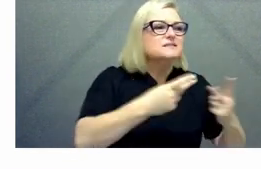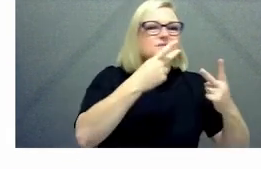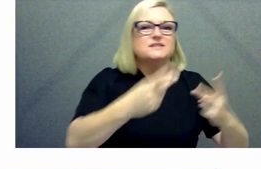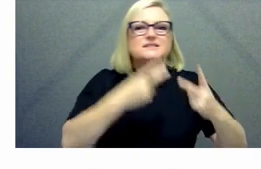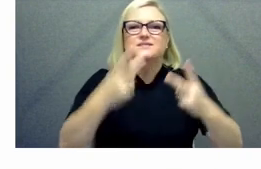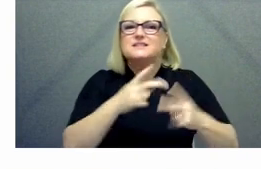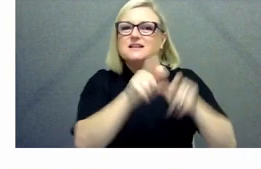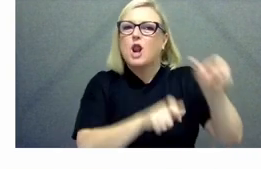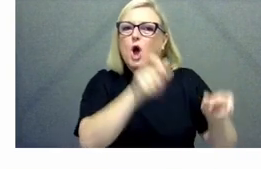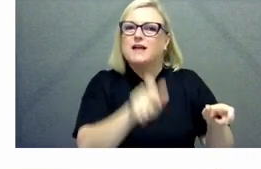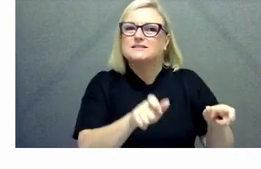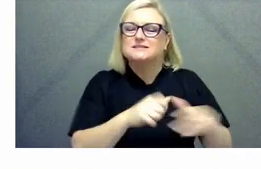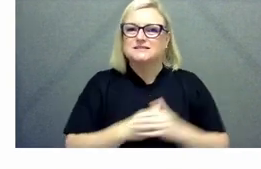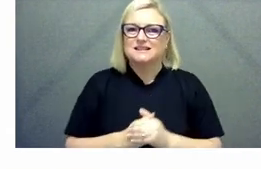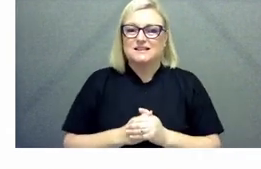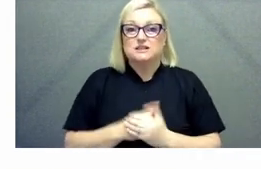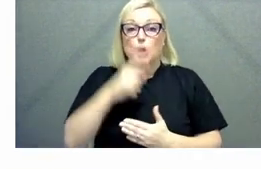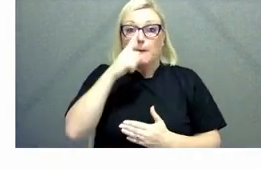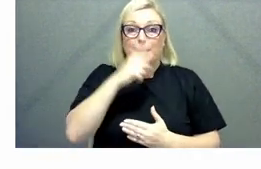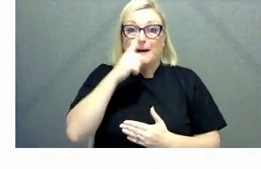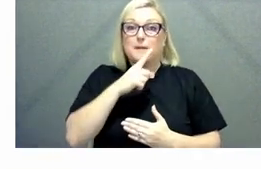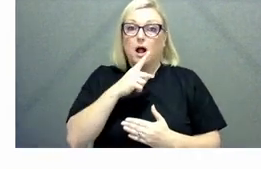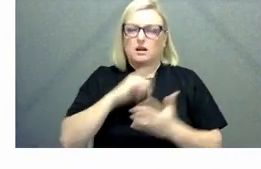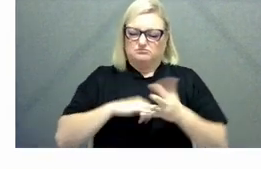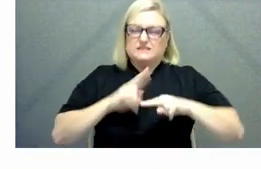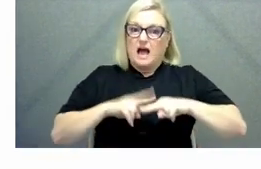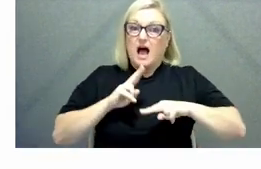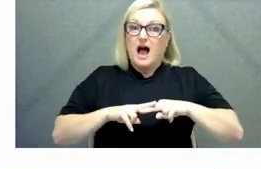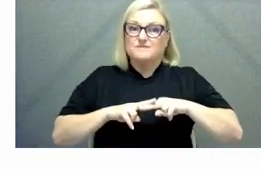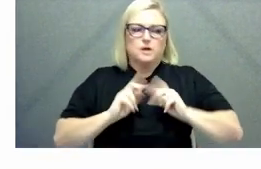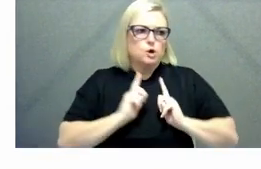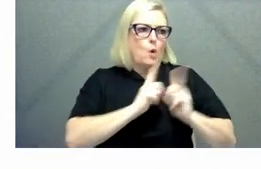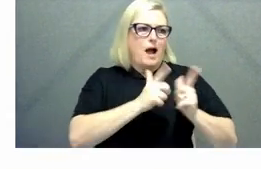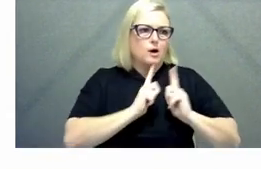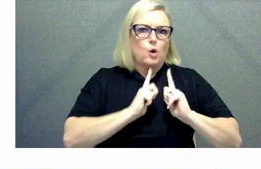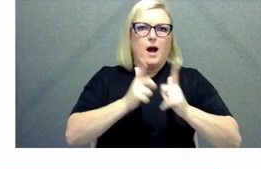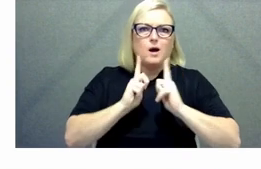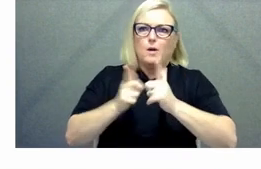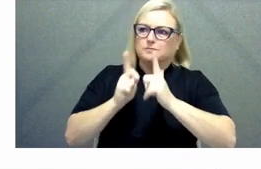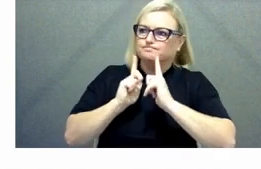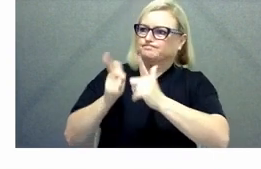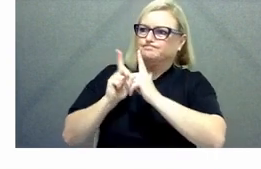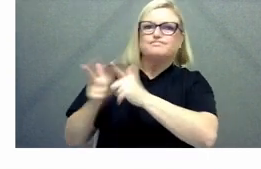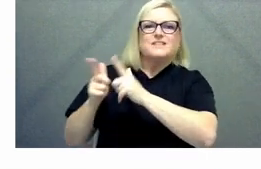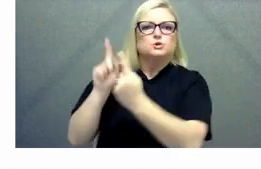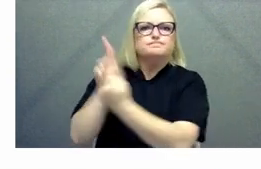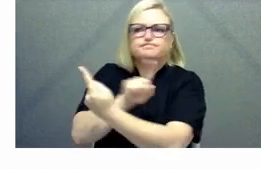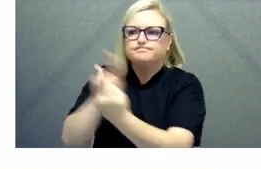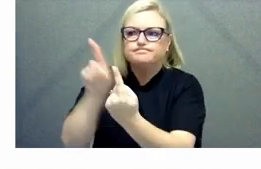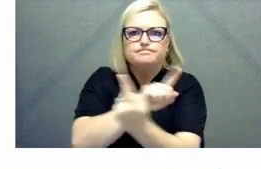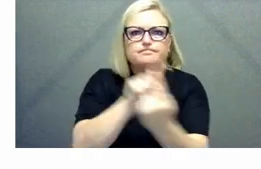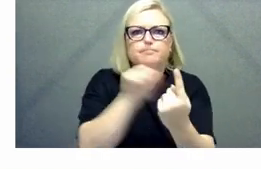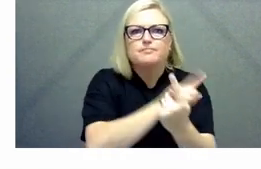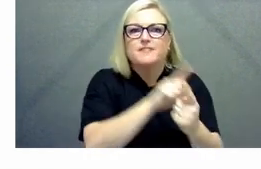people being where they need to be to service our our business the businesses who are our constituents our citizens in the most